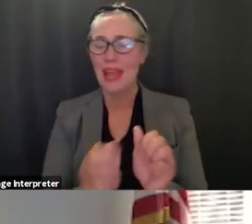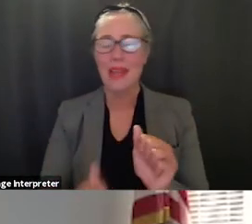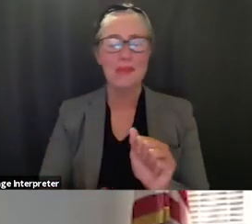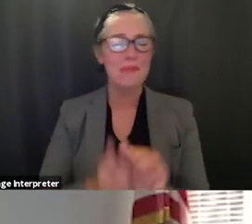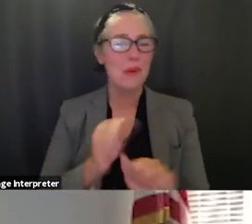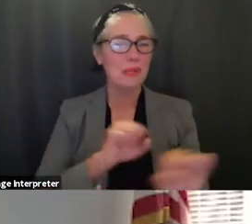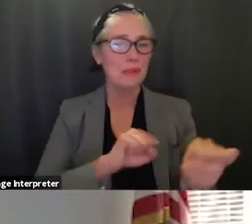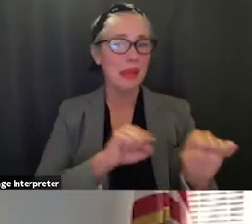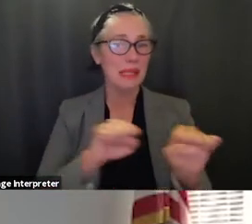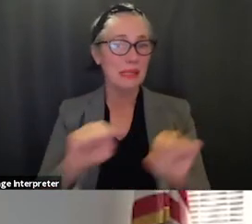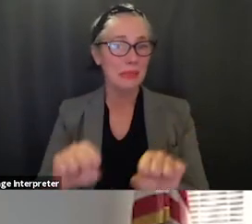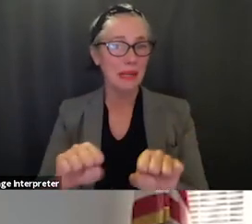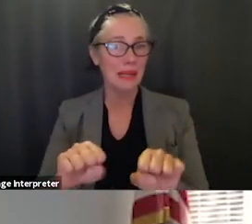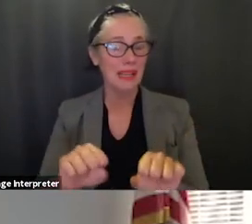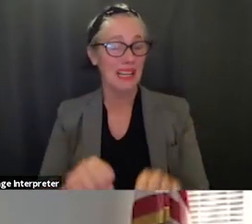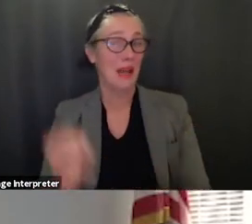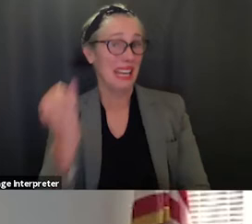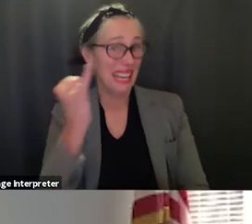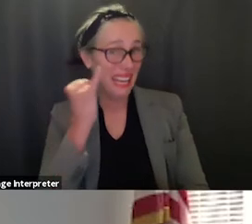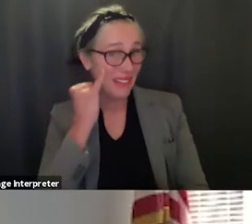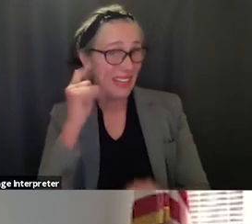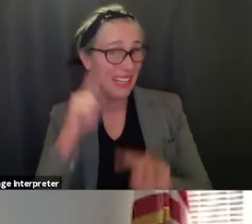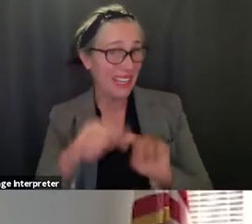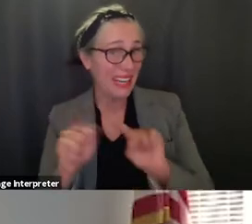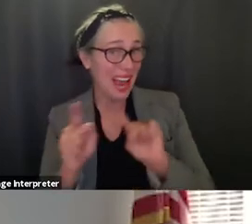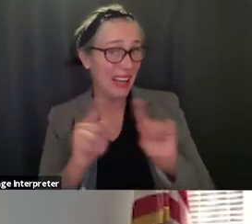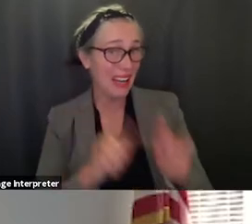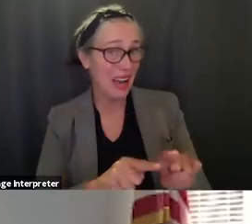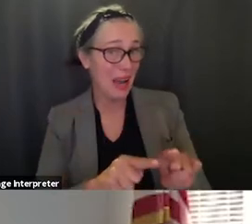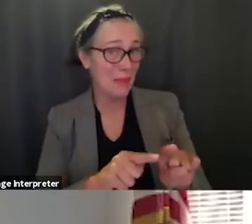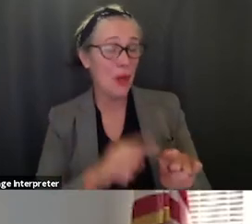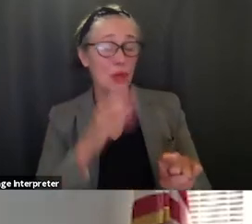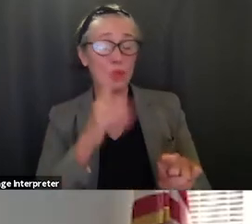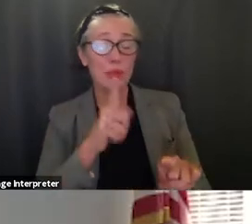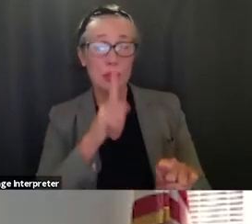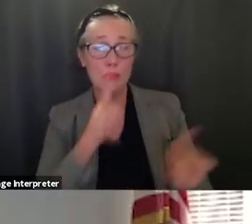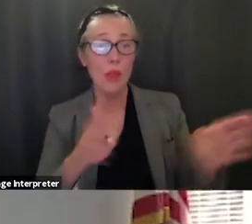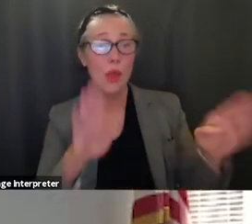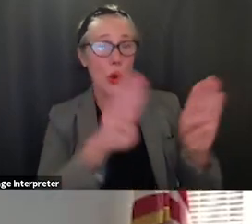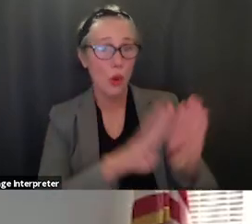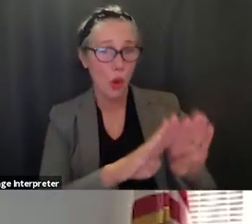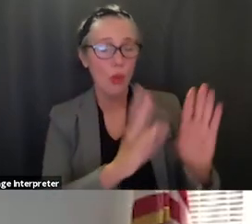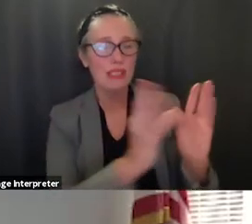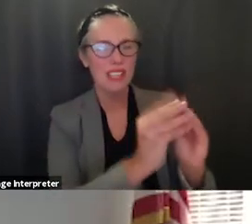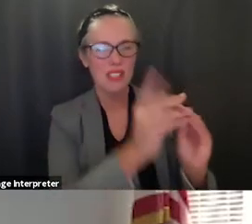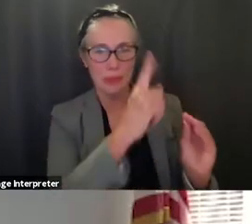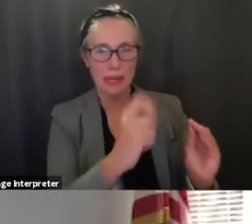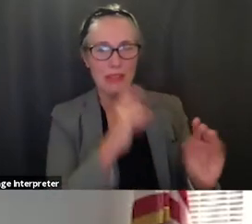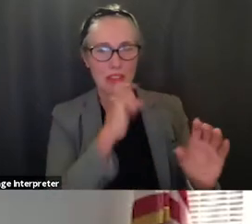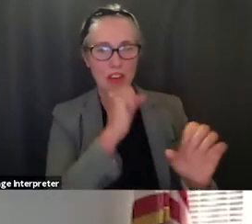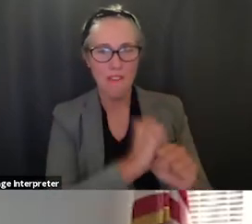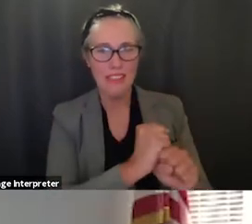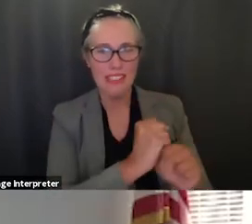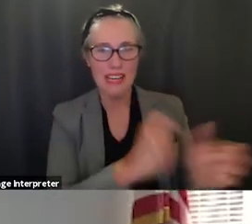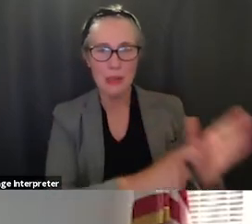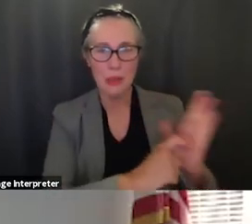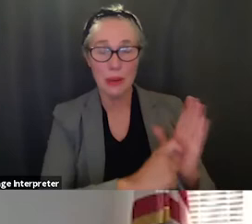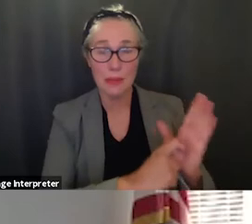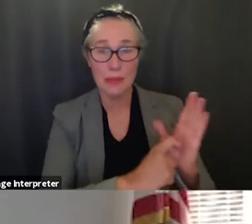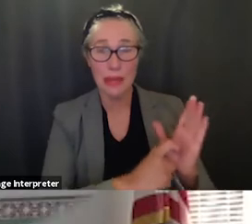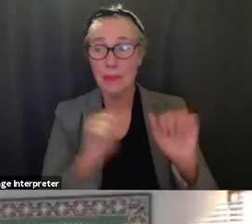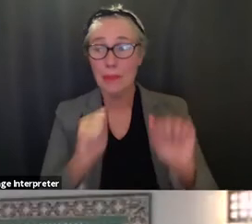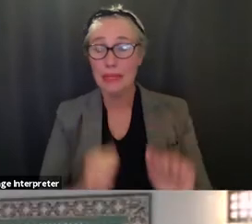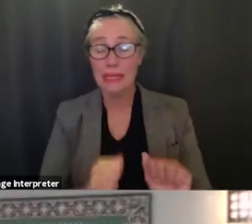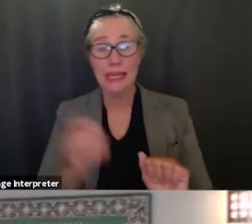with the caveat that he will not attend closed session due to confidentiality issues he'll also be invited to vote on